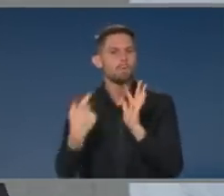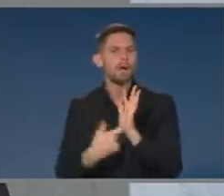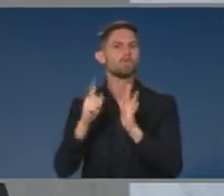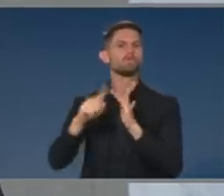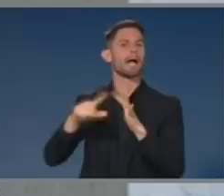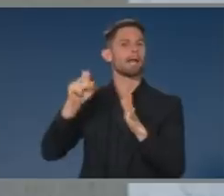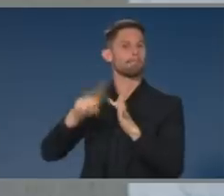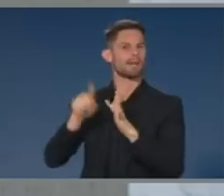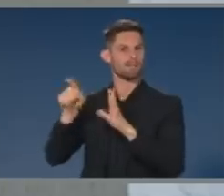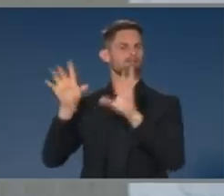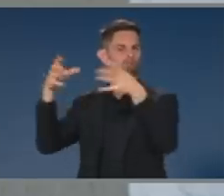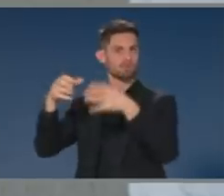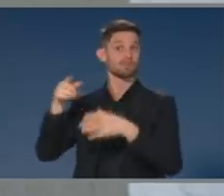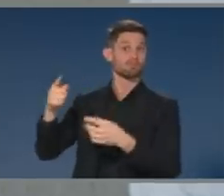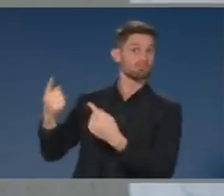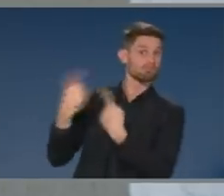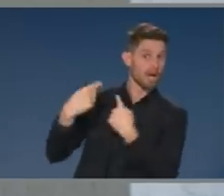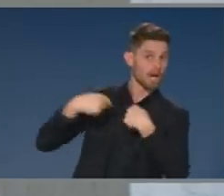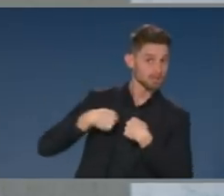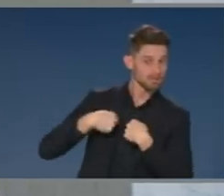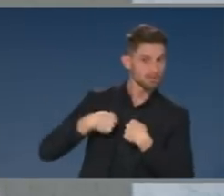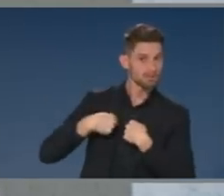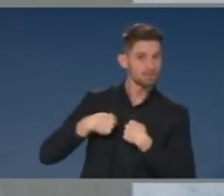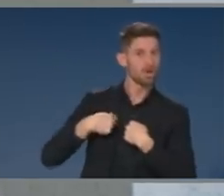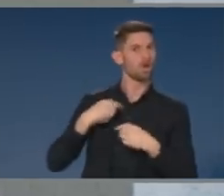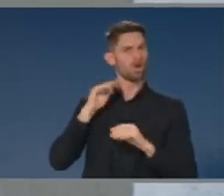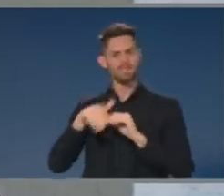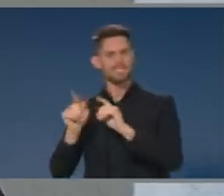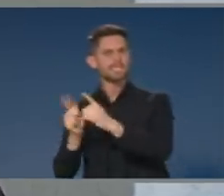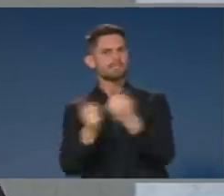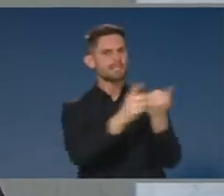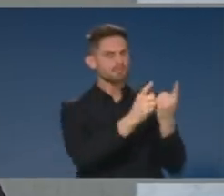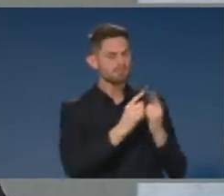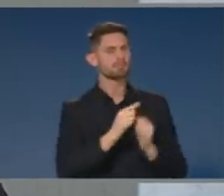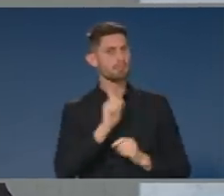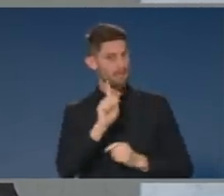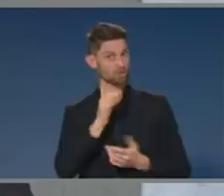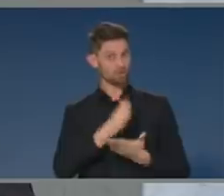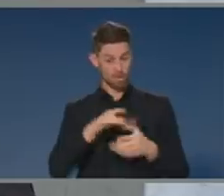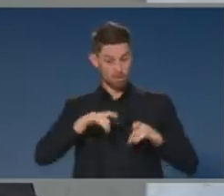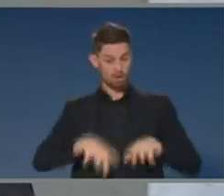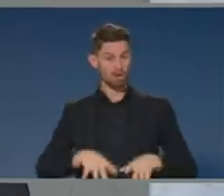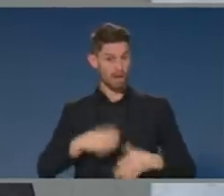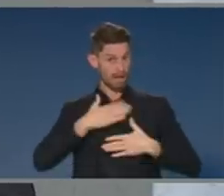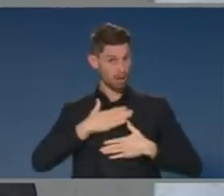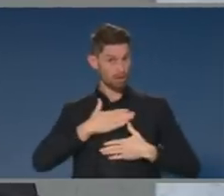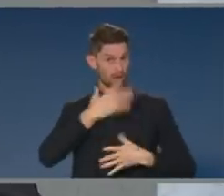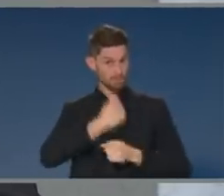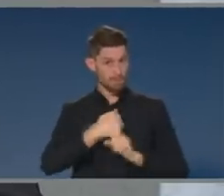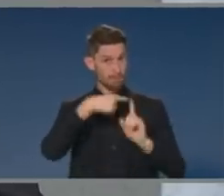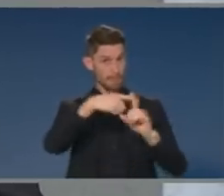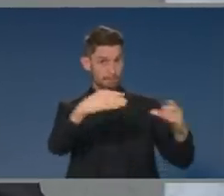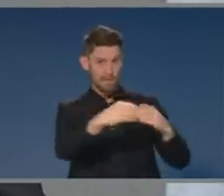is, while our banks and indeed the federal government has stepped up significantly in the packages of support that have been provided, the